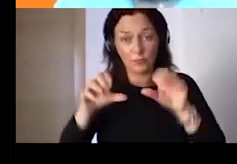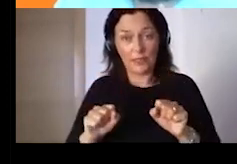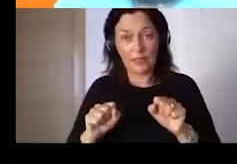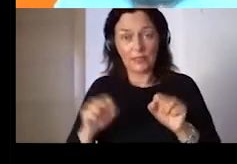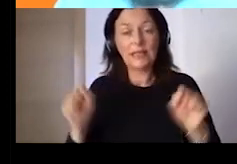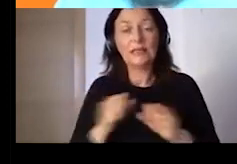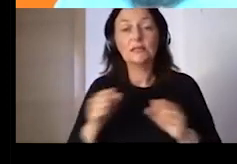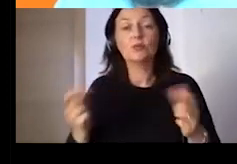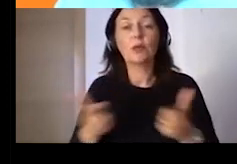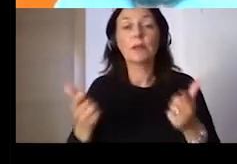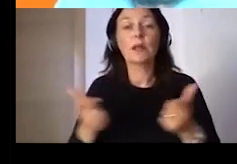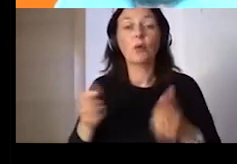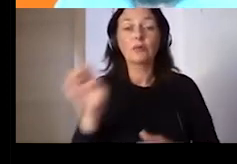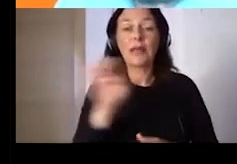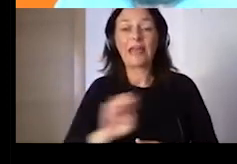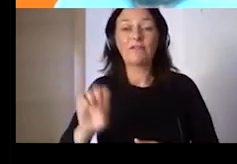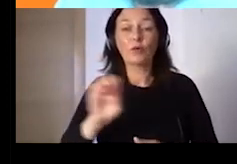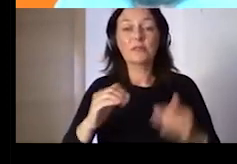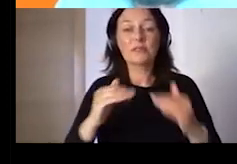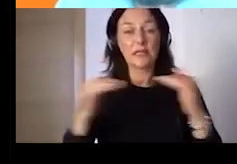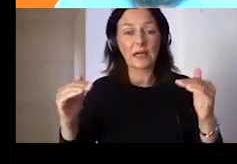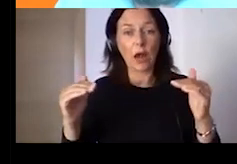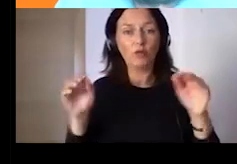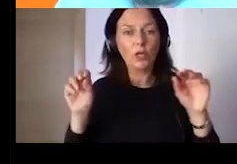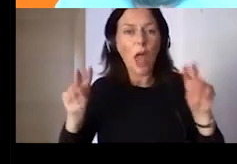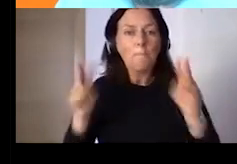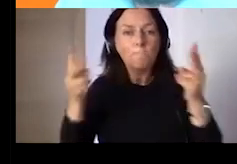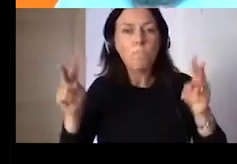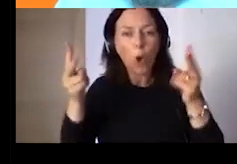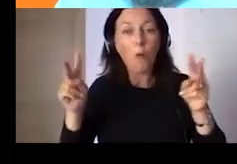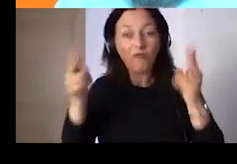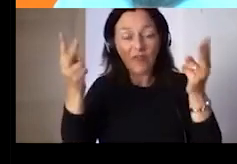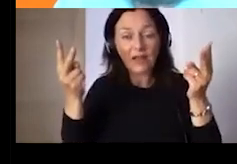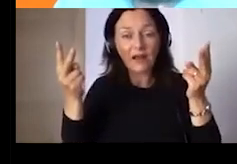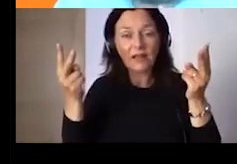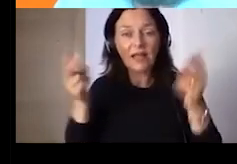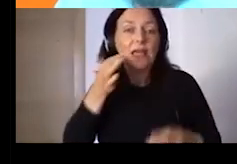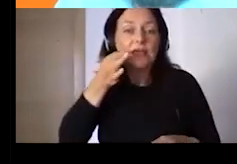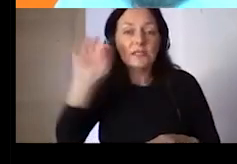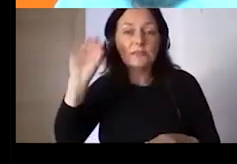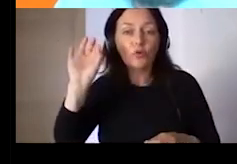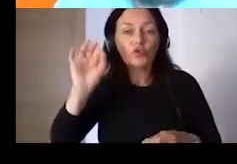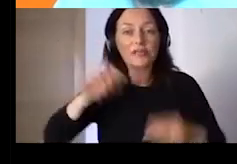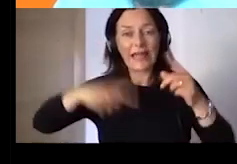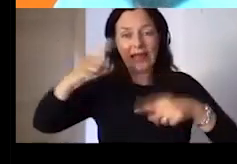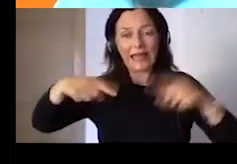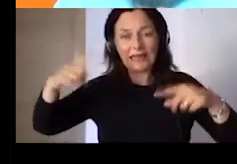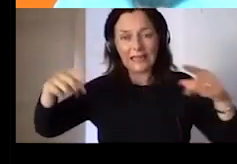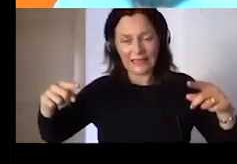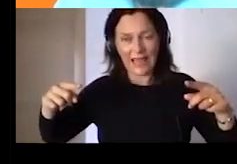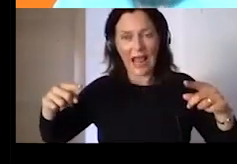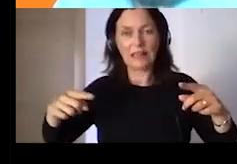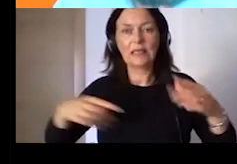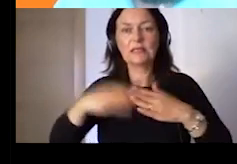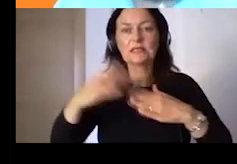An improvement of the digital skills of the European citizens, but in a sustainable, equal